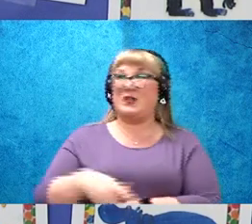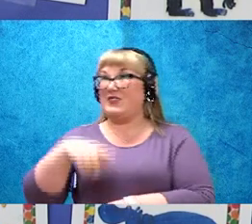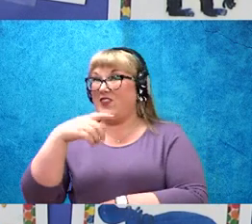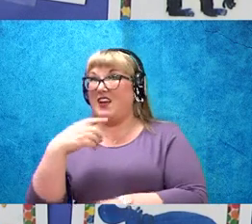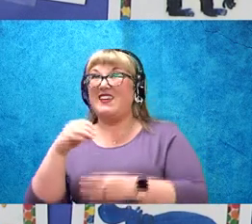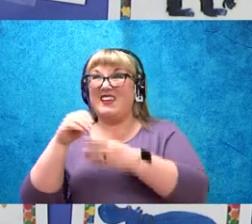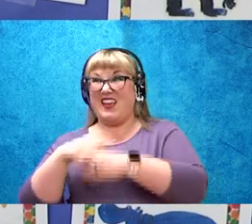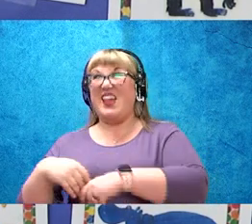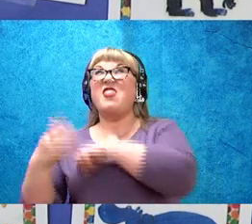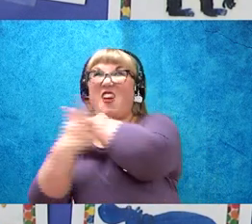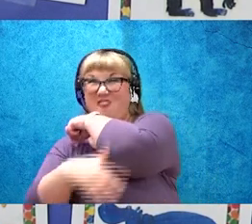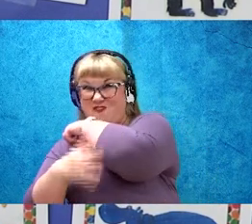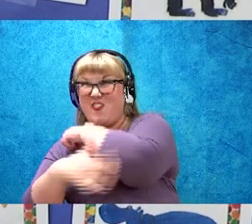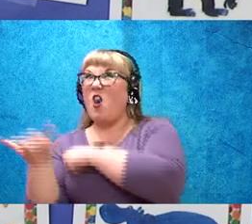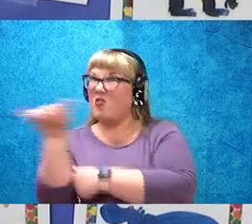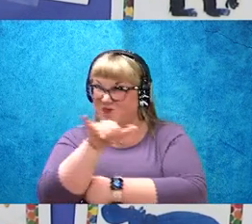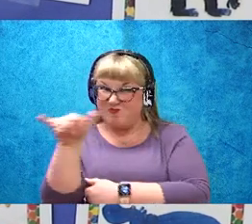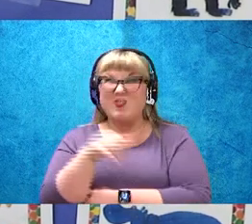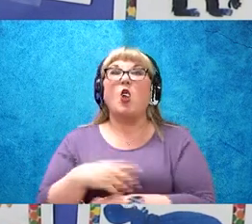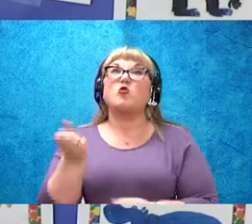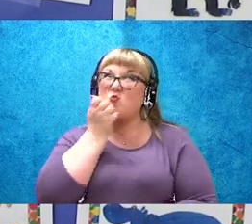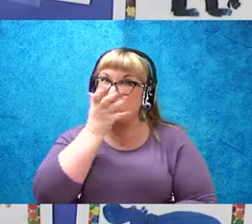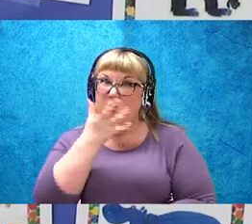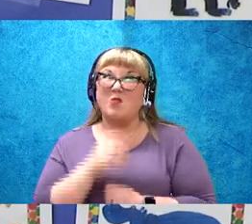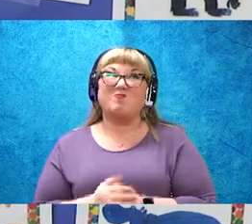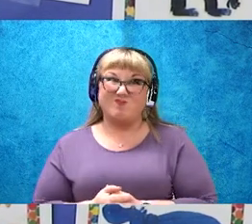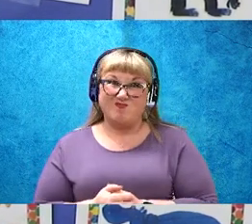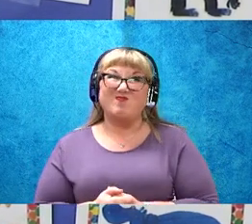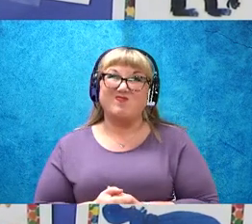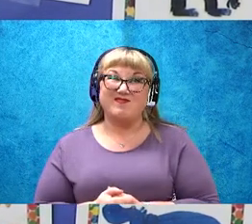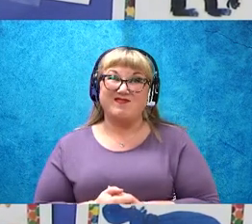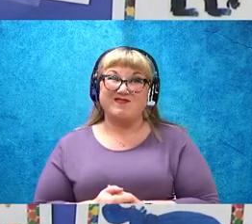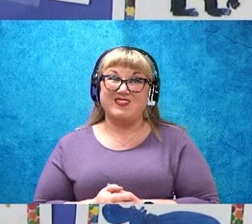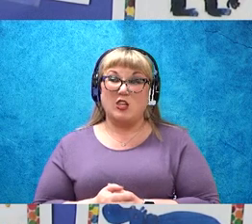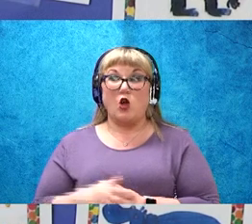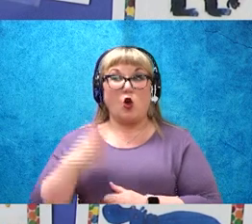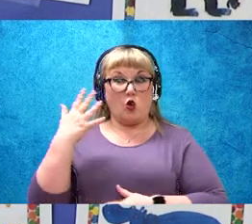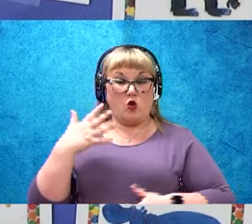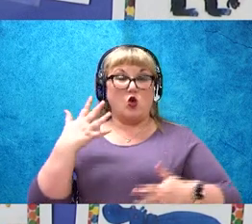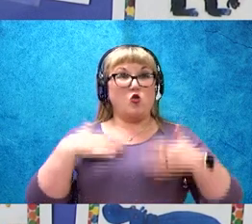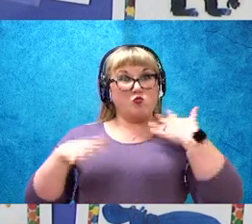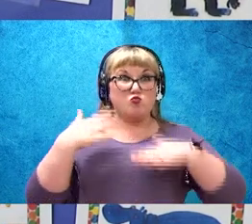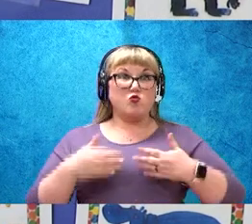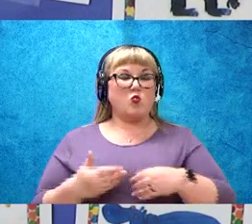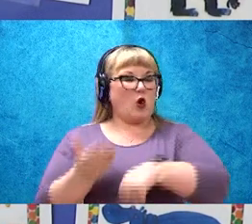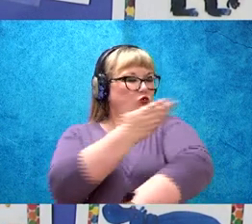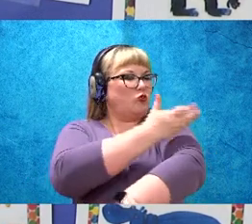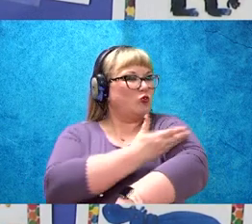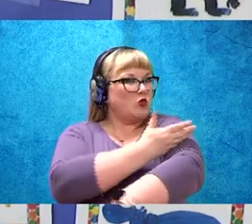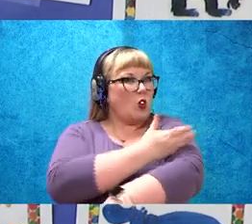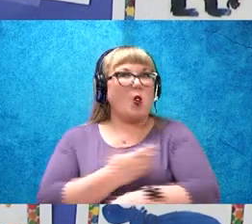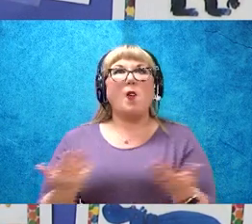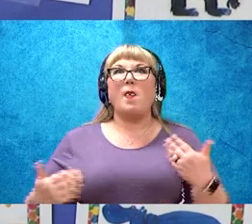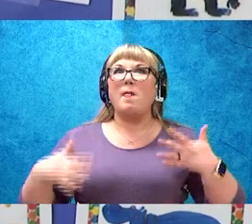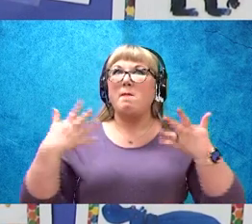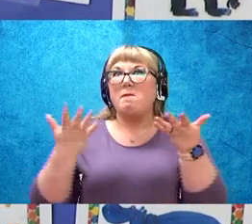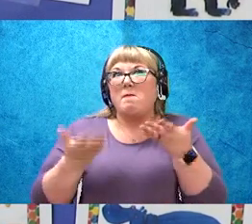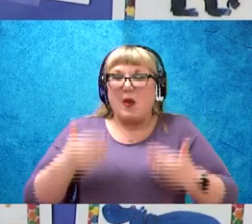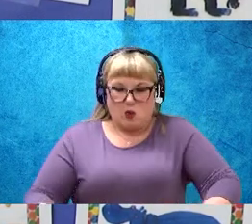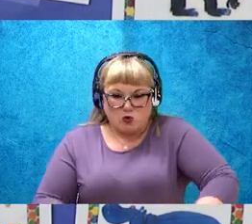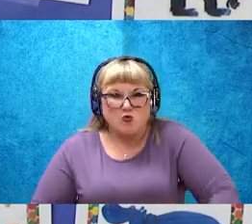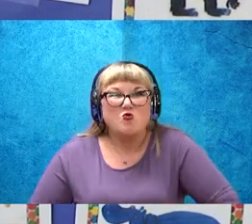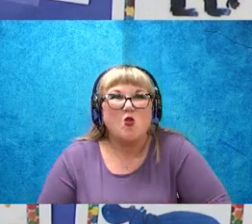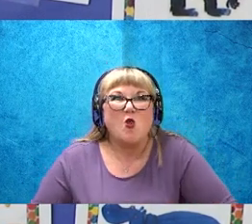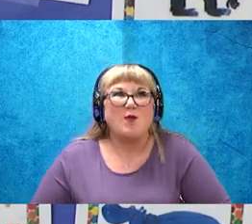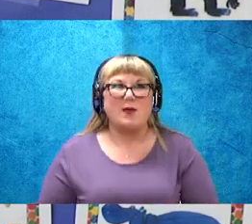in the fall, the weather is warm. You're going to wear short sleeves and maybe short pants and